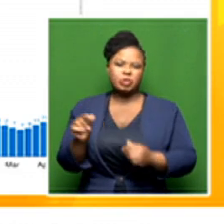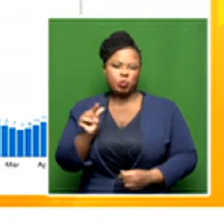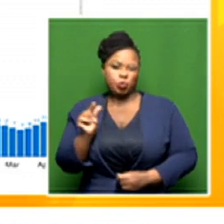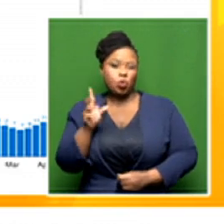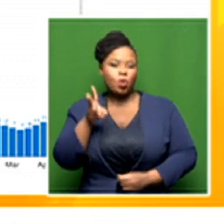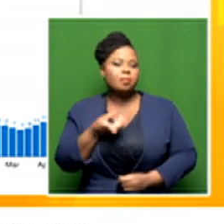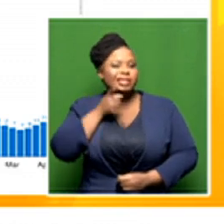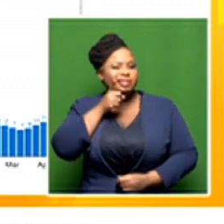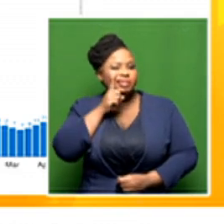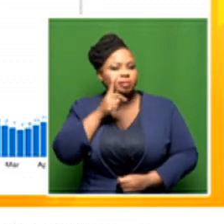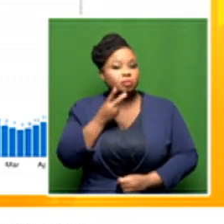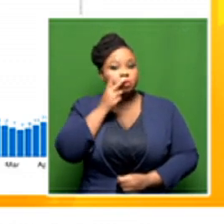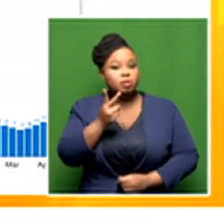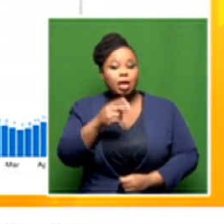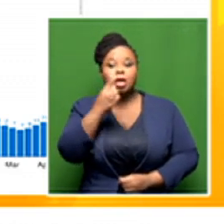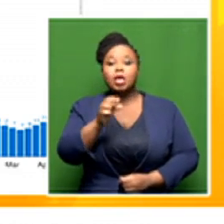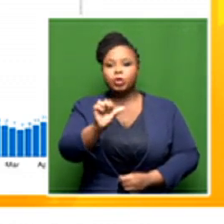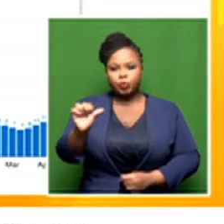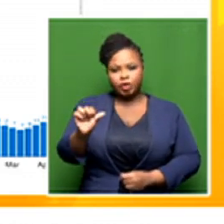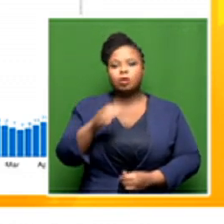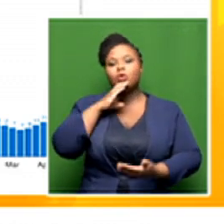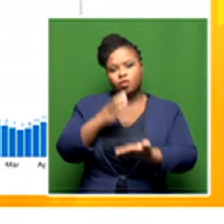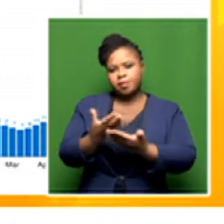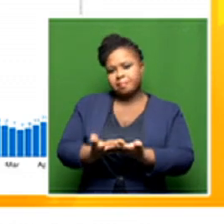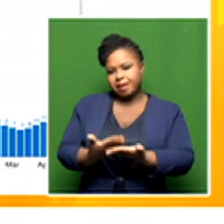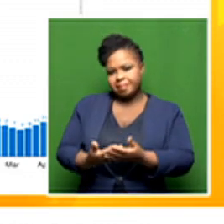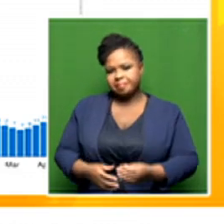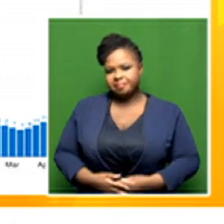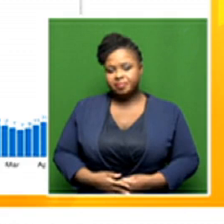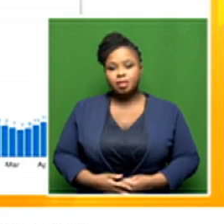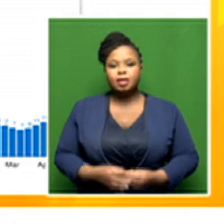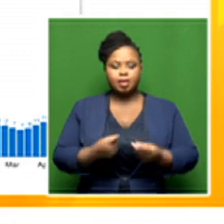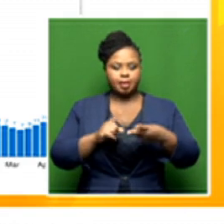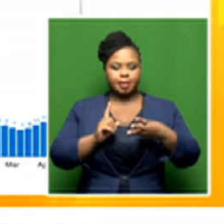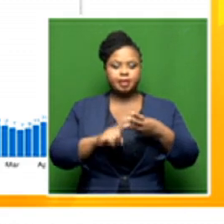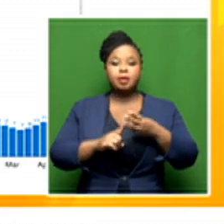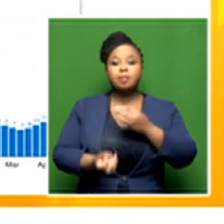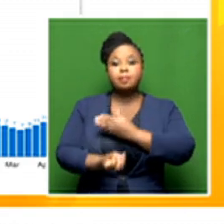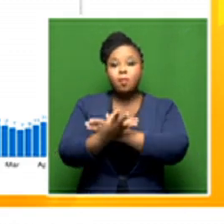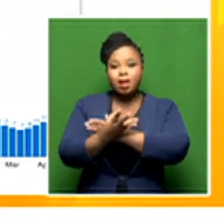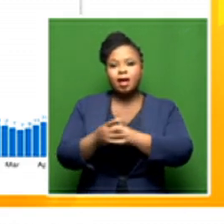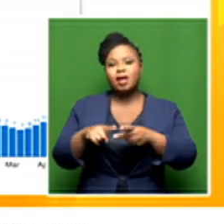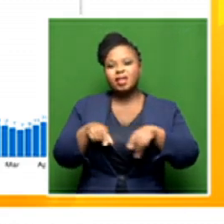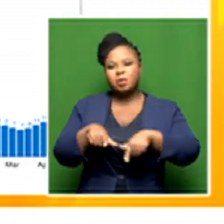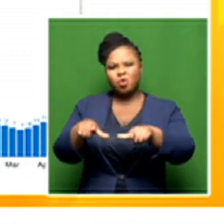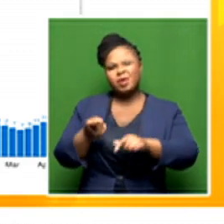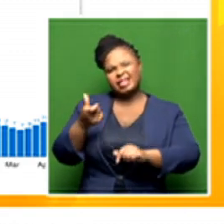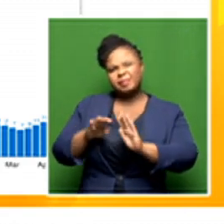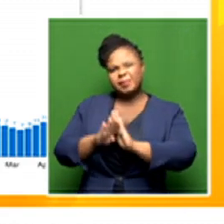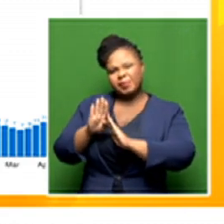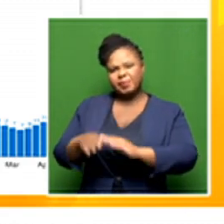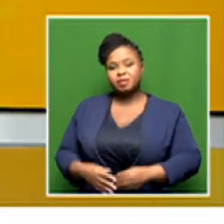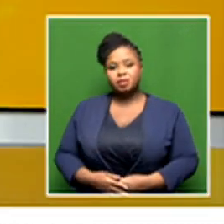wait another week at least to confirm that. And finally, Pumalanga and Lipopo are showing slight signs of an increase.